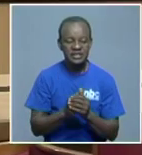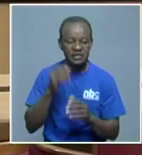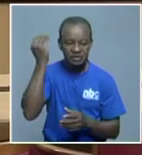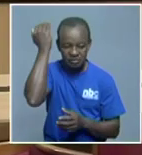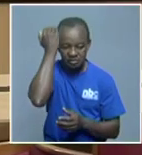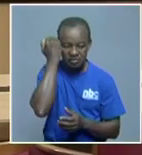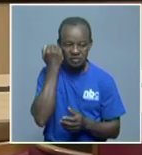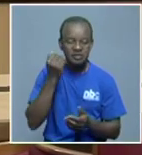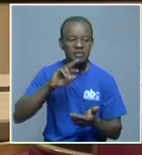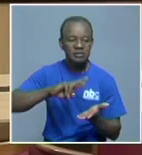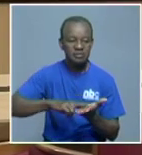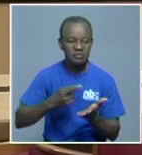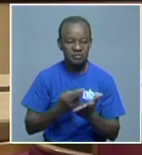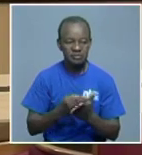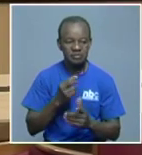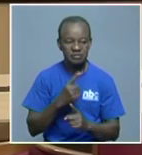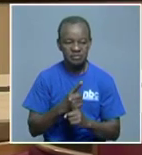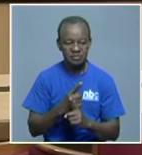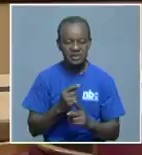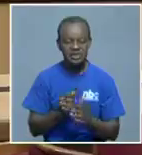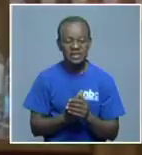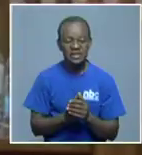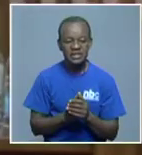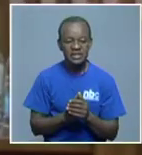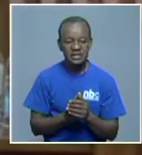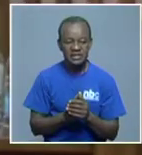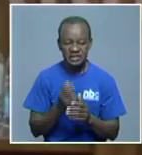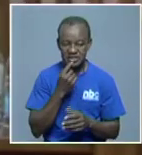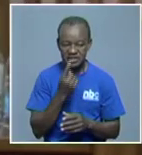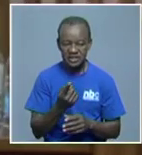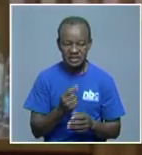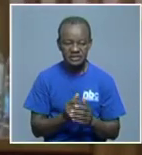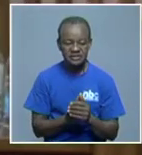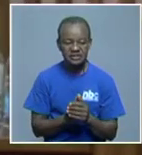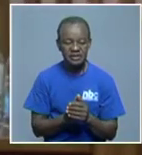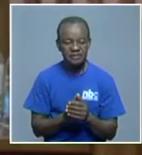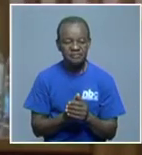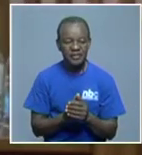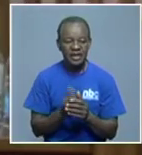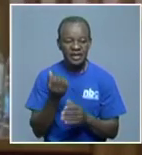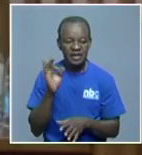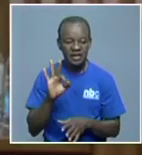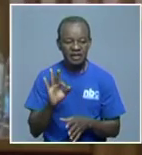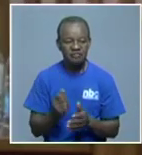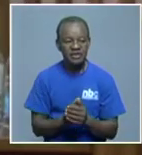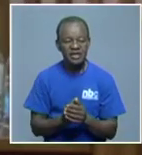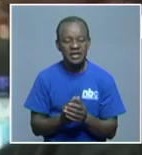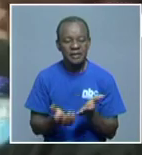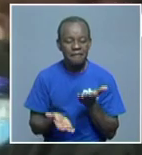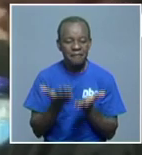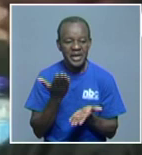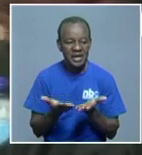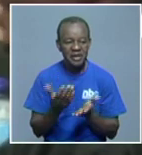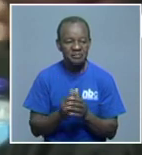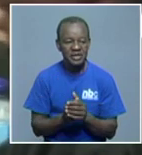the state blameless that the court perhaps arrived the decision of granting bail? Is the state